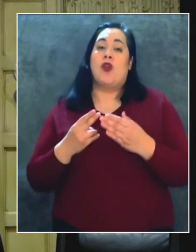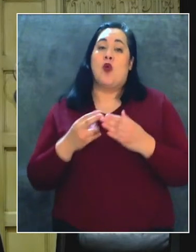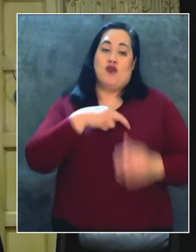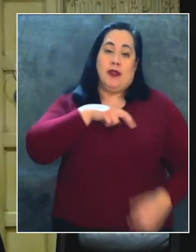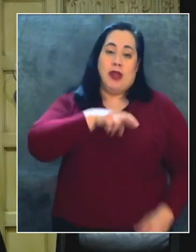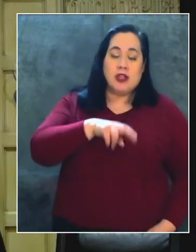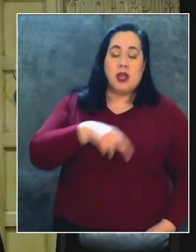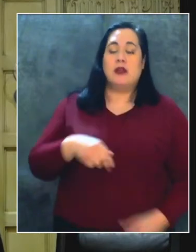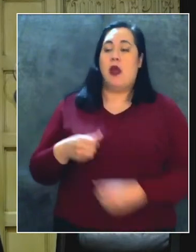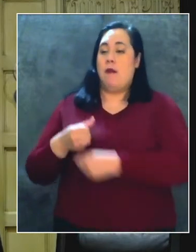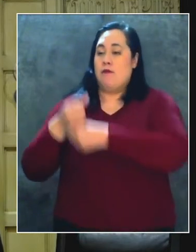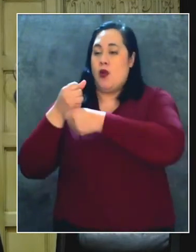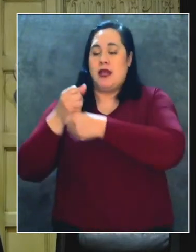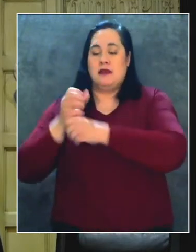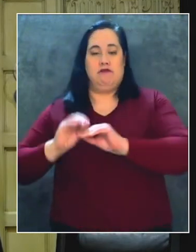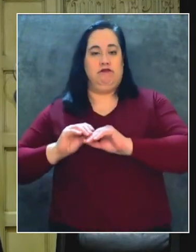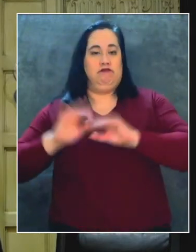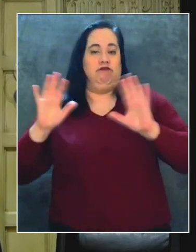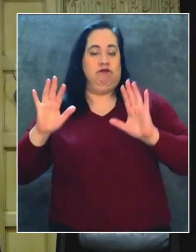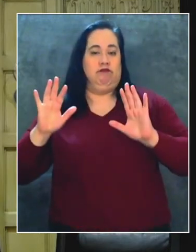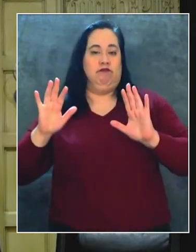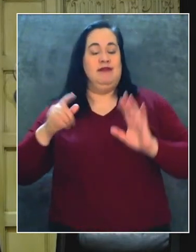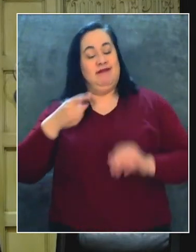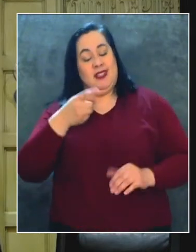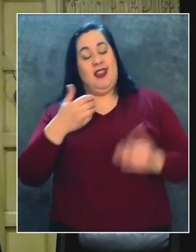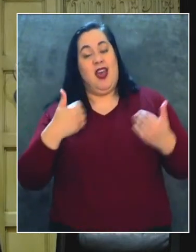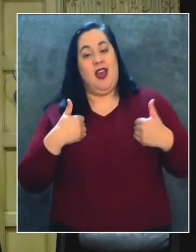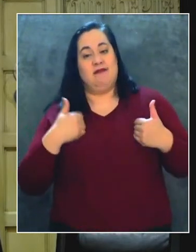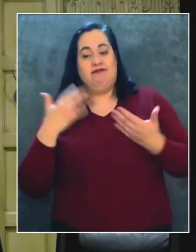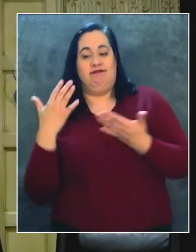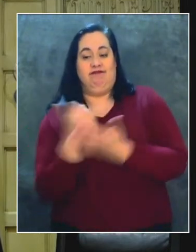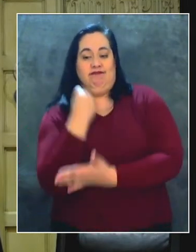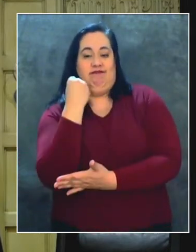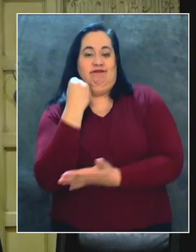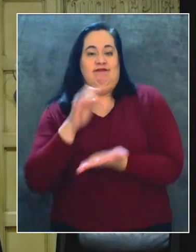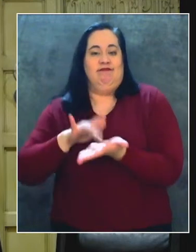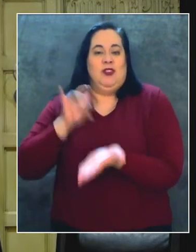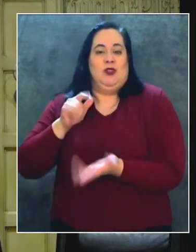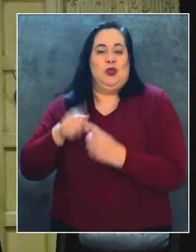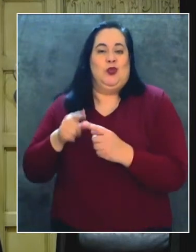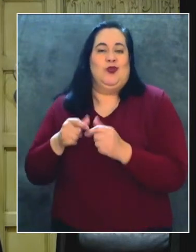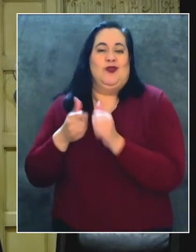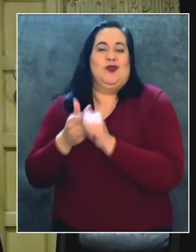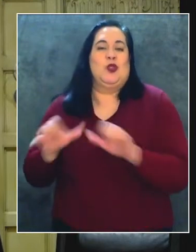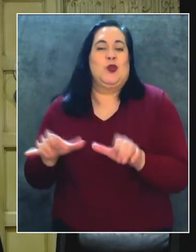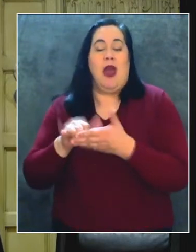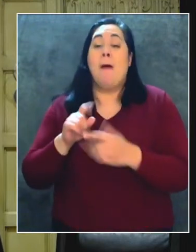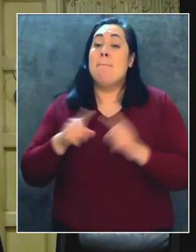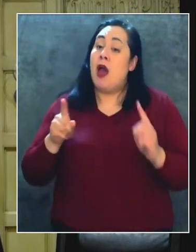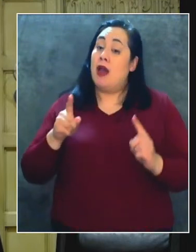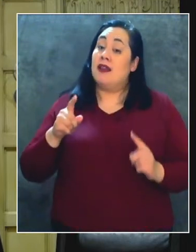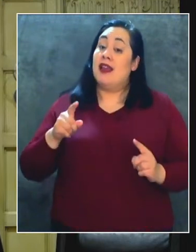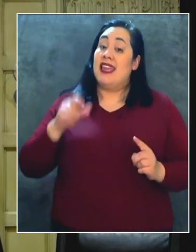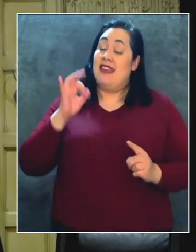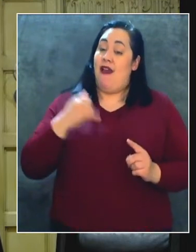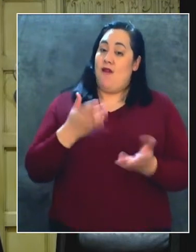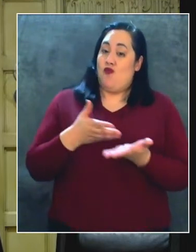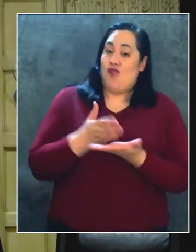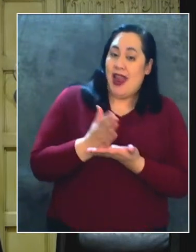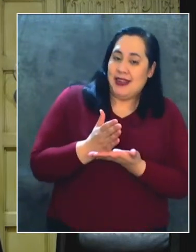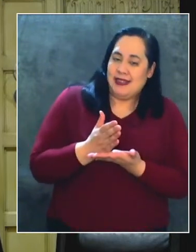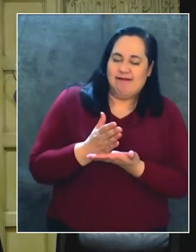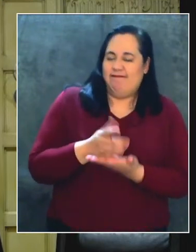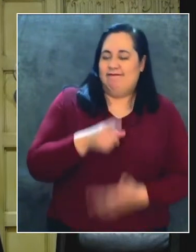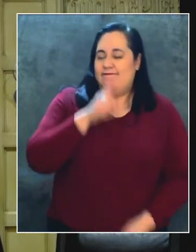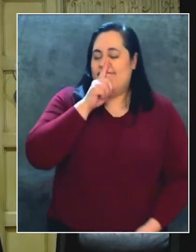protest, which clearly he has used and exercised. But just because we do have the right to do things doesn't mean it's the right